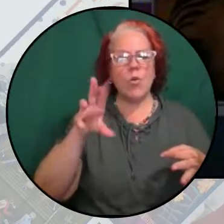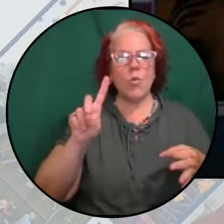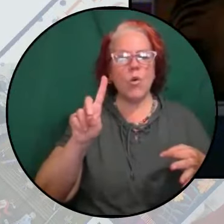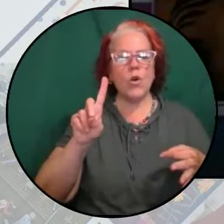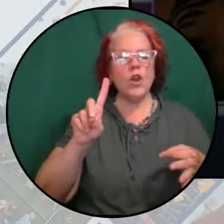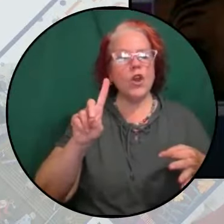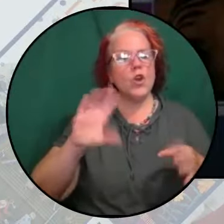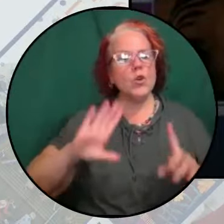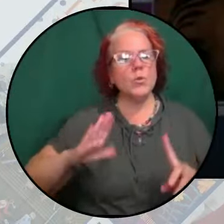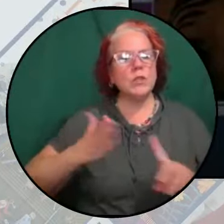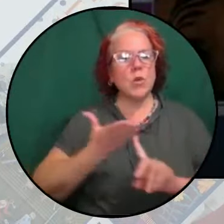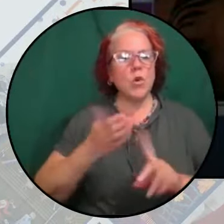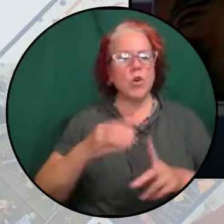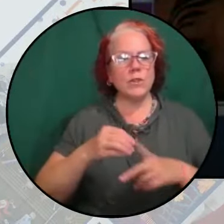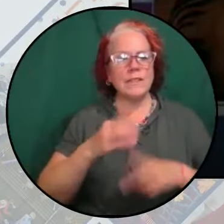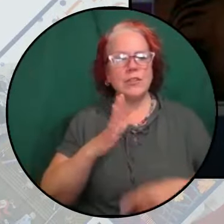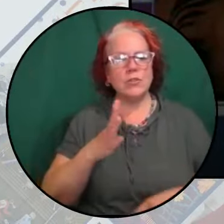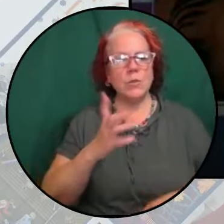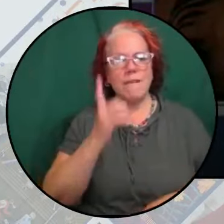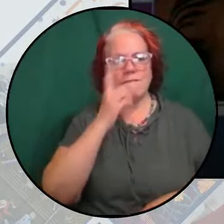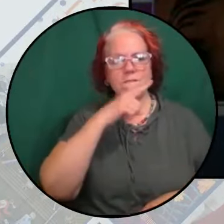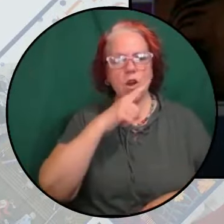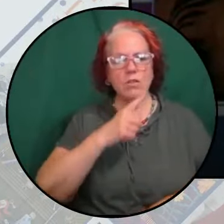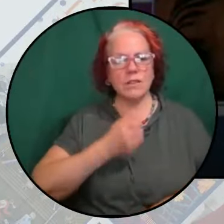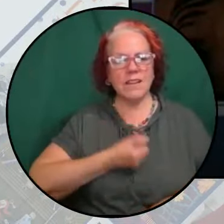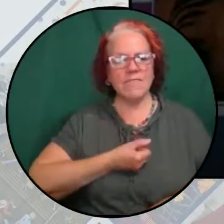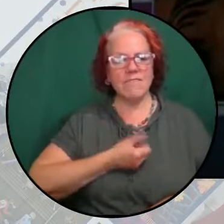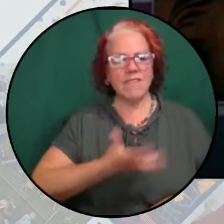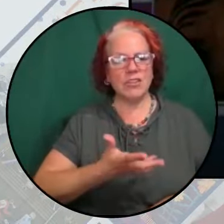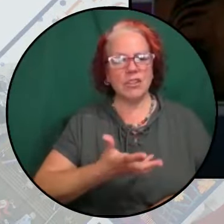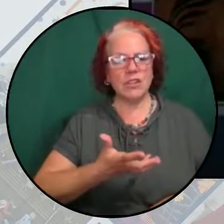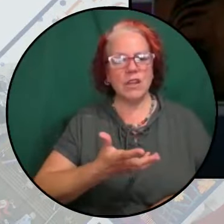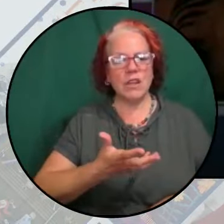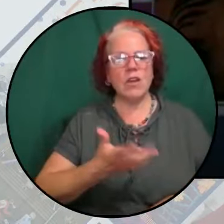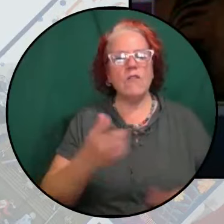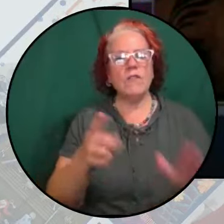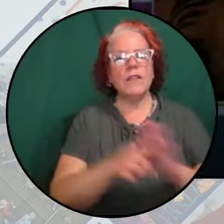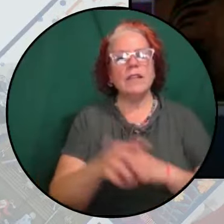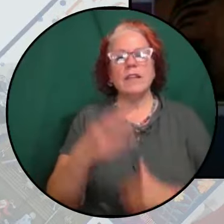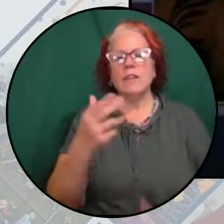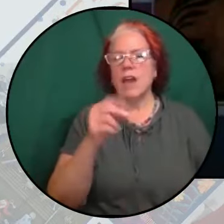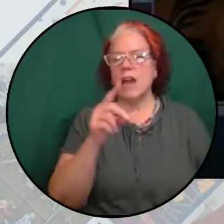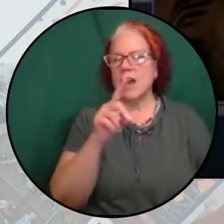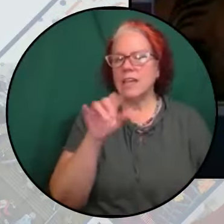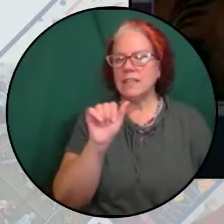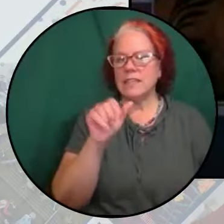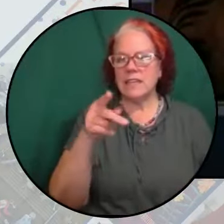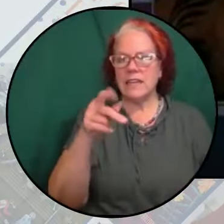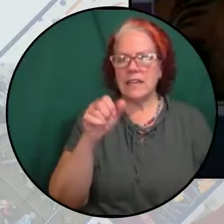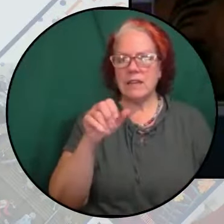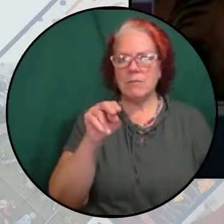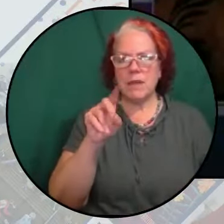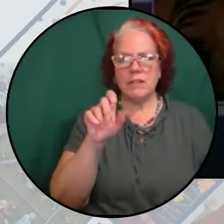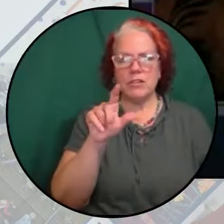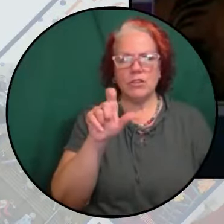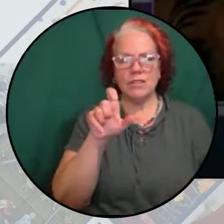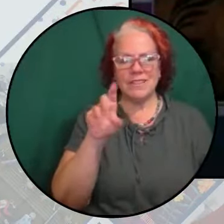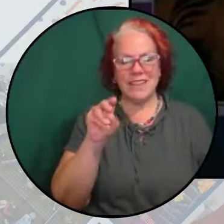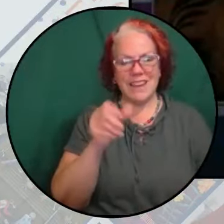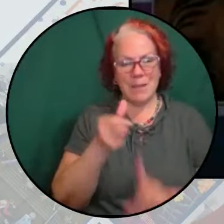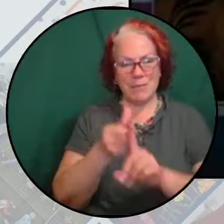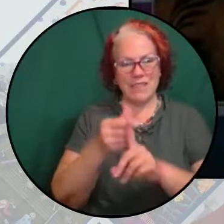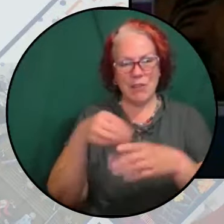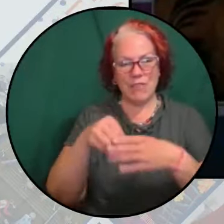into a false confession for the high-profile killing of Hadia Pendleton and is serving an 84-year sentence